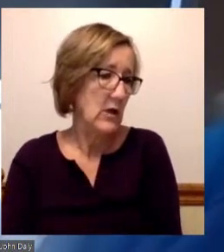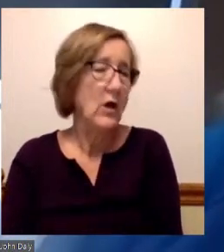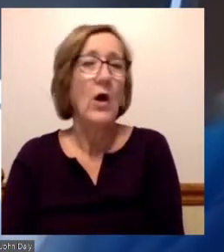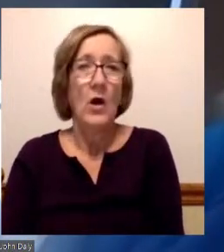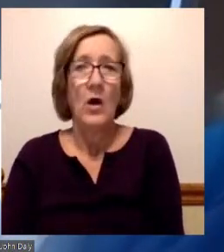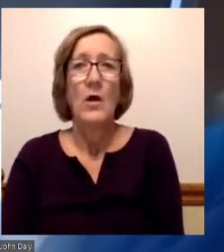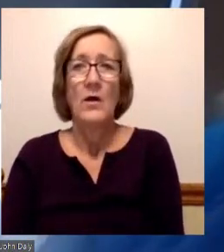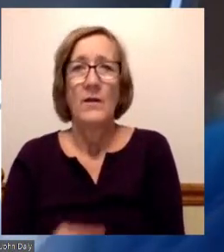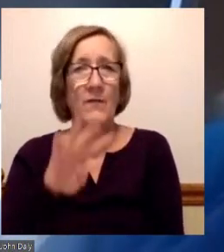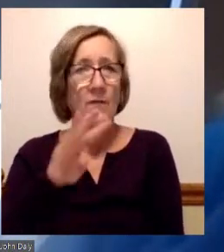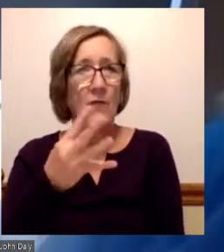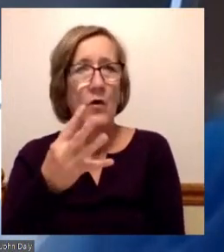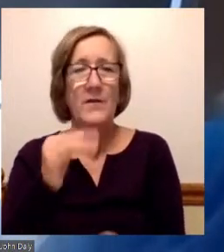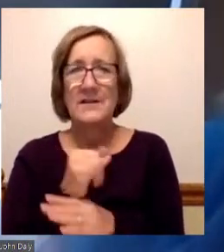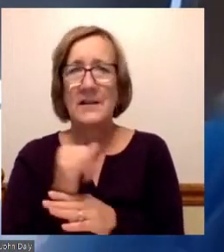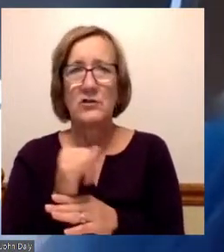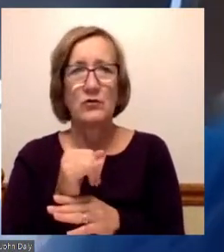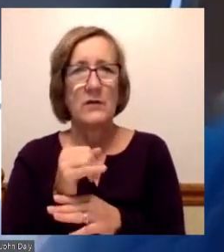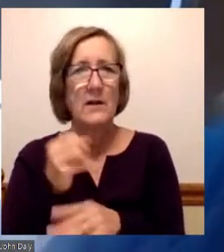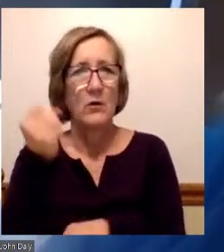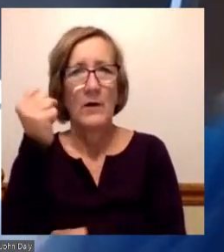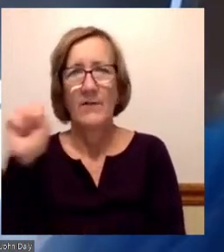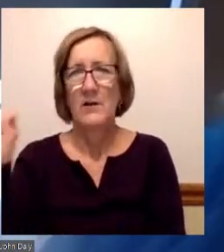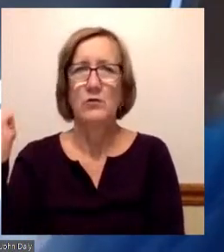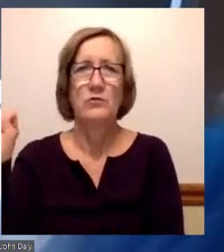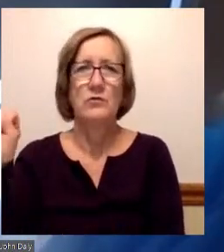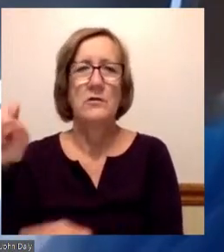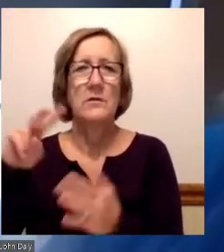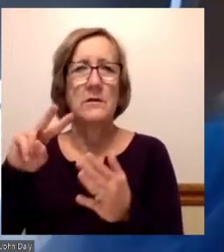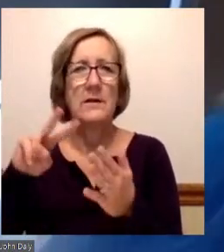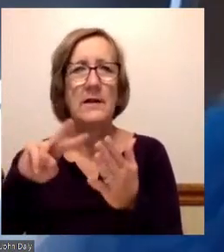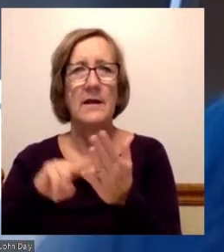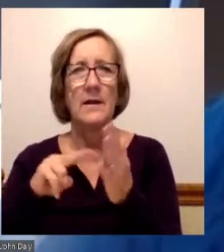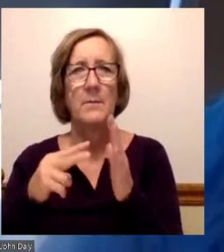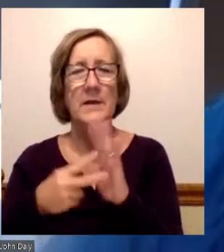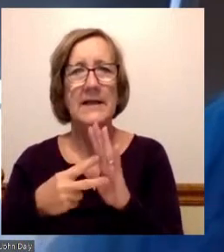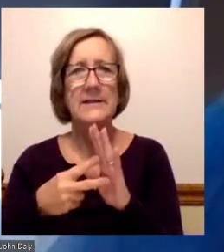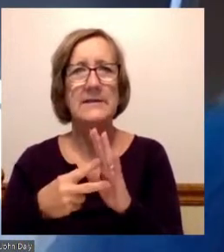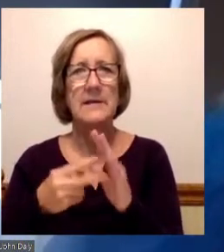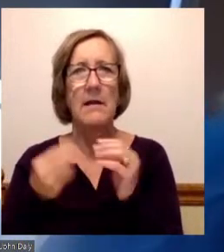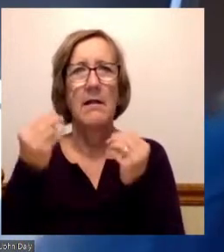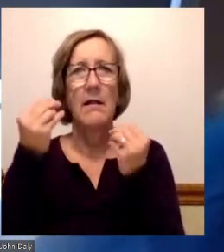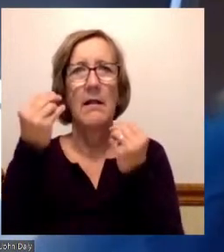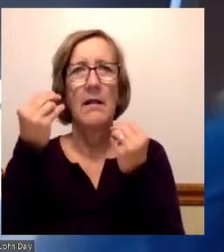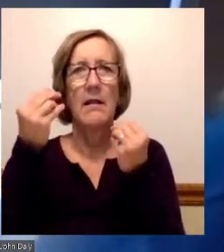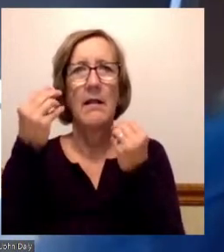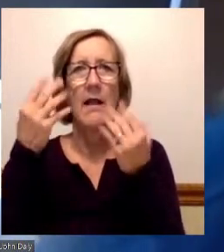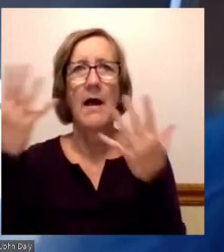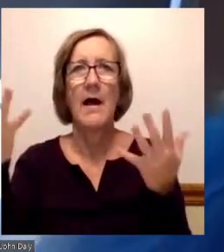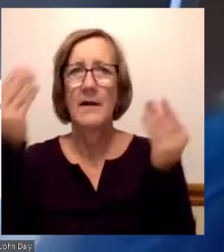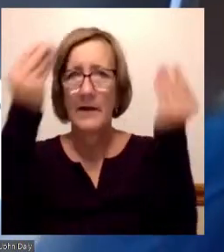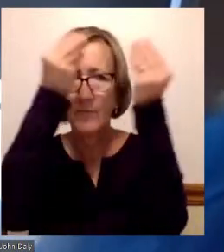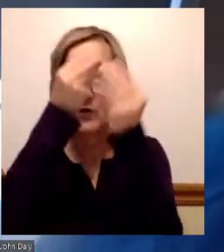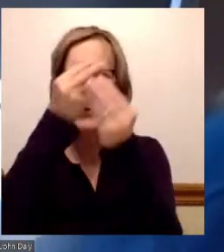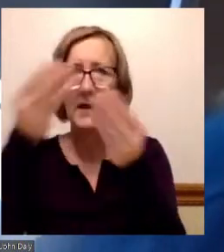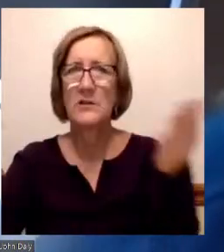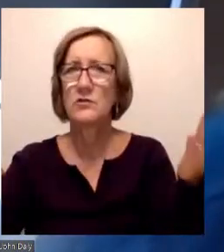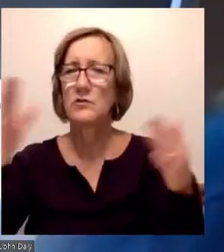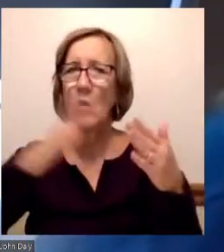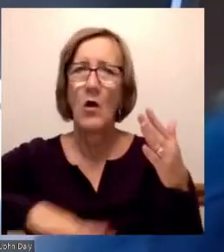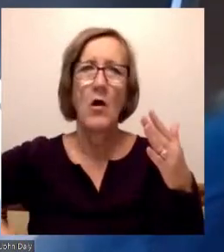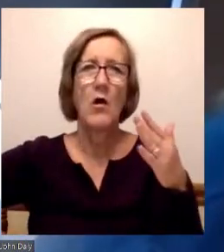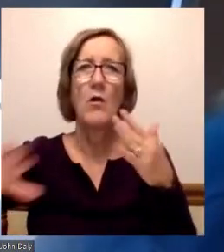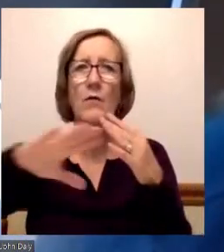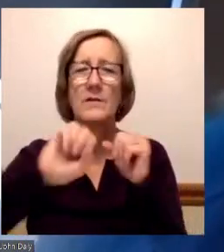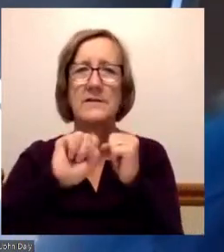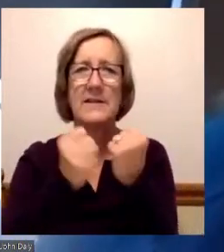industrial revolution, which is going to be an infusion of information and across our entire society. And we need to be